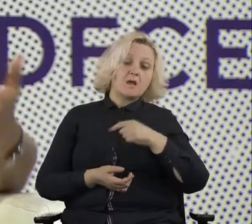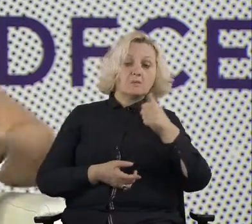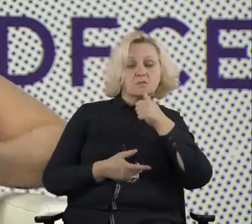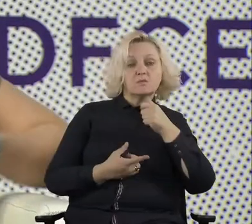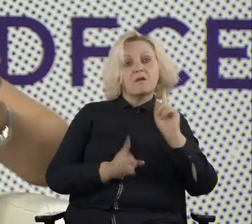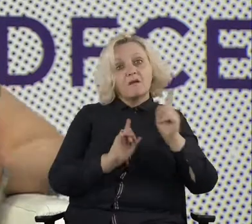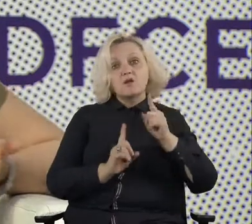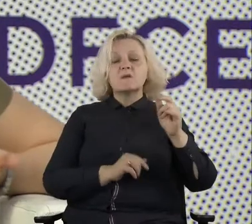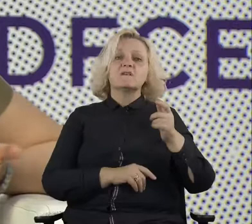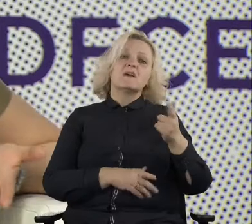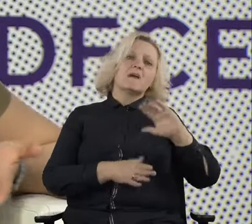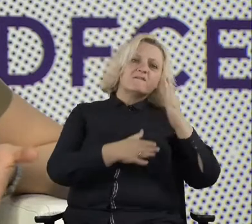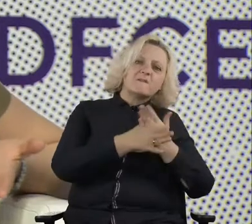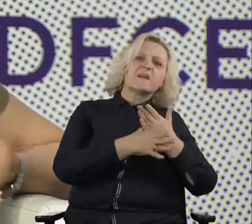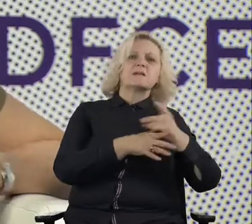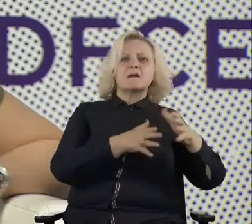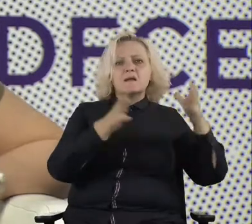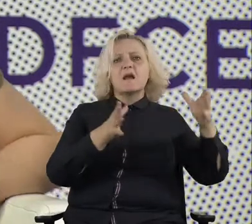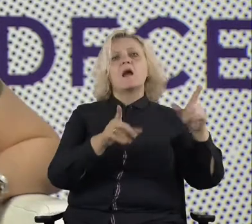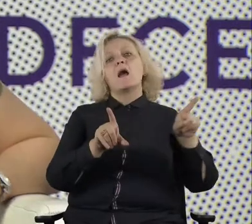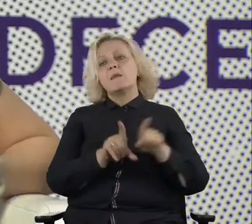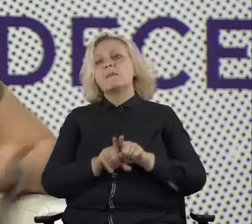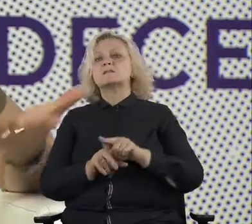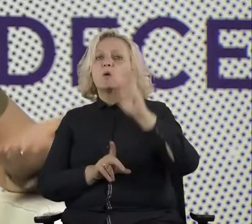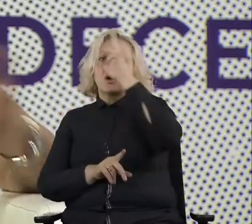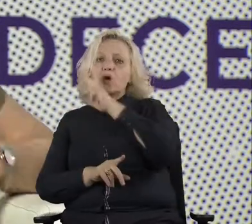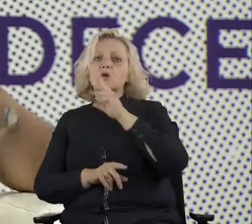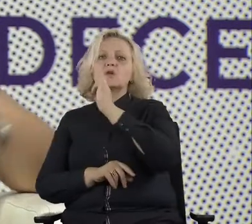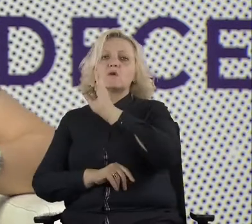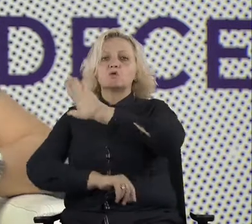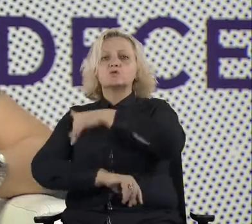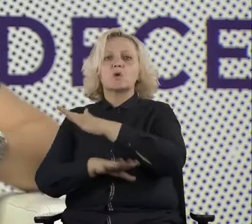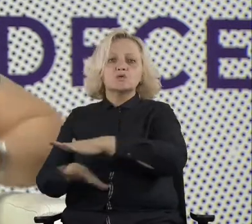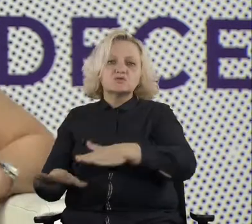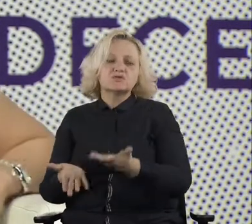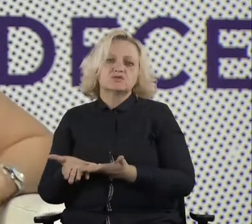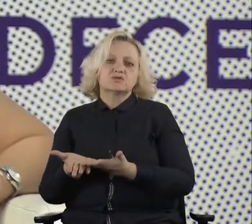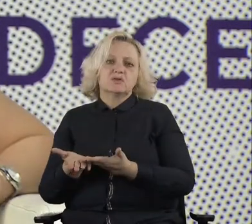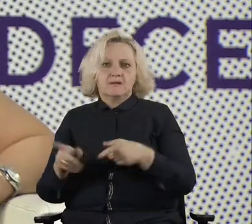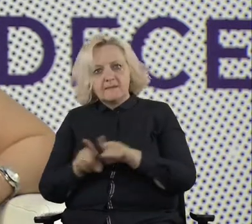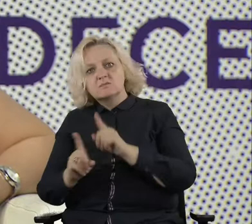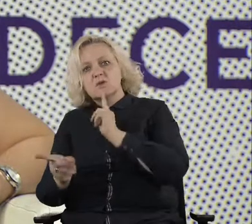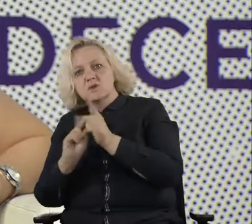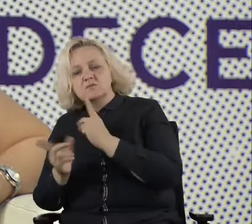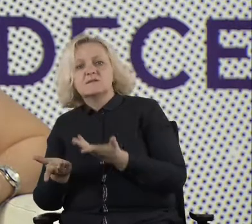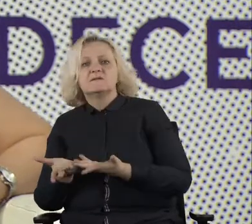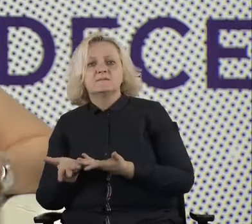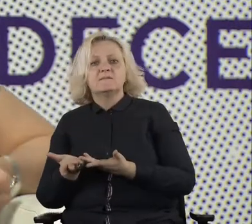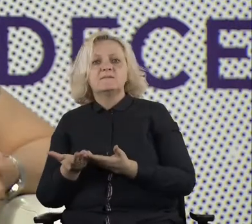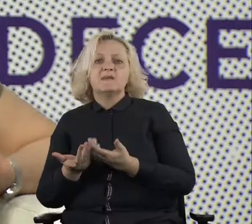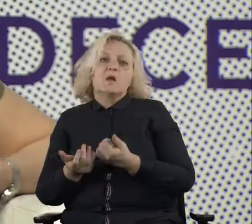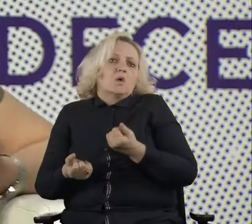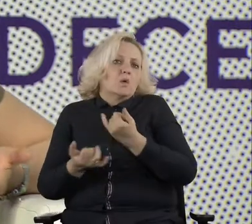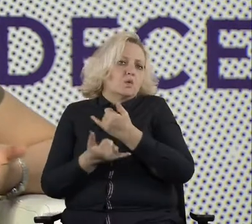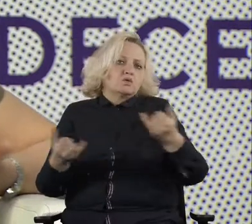um, of children in school in a different way. And we are creating maps for them to check procurements, uh, in the school. Uh, so I think